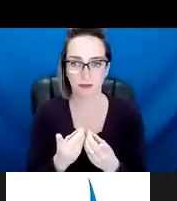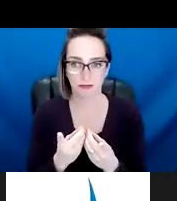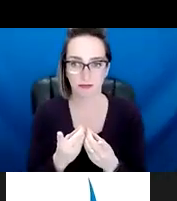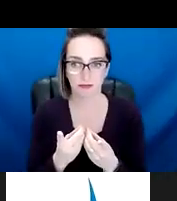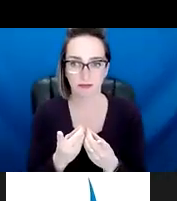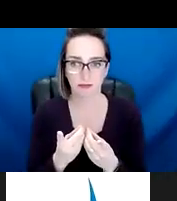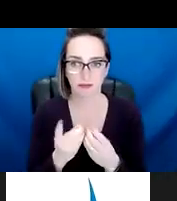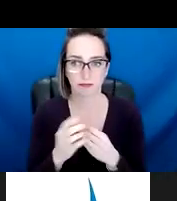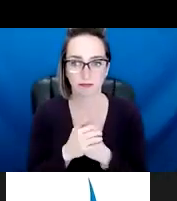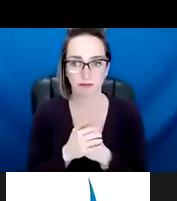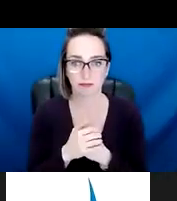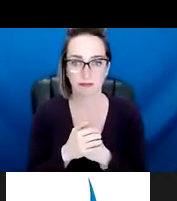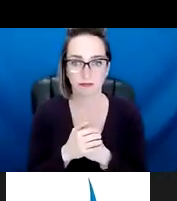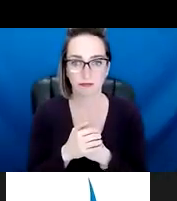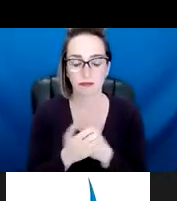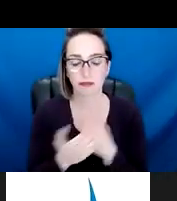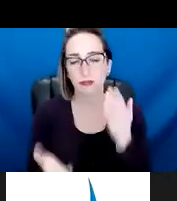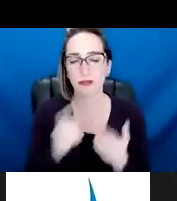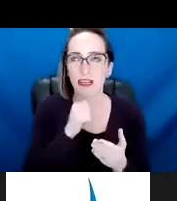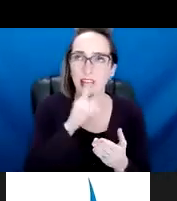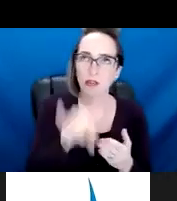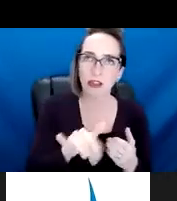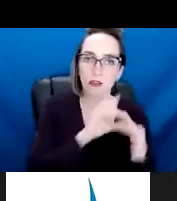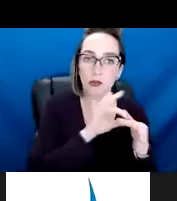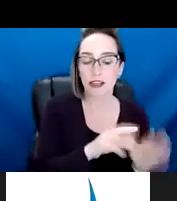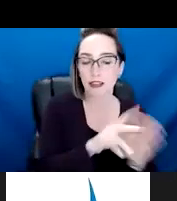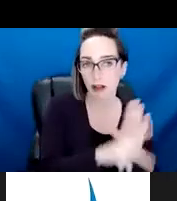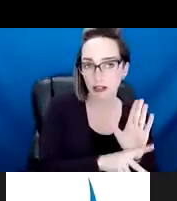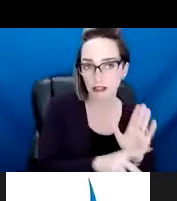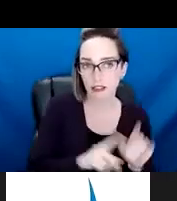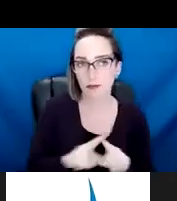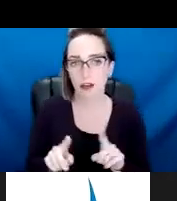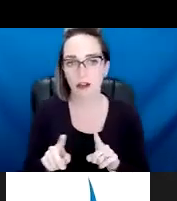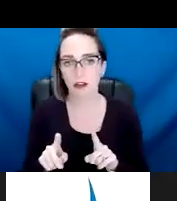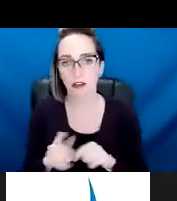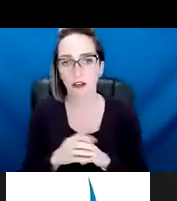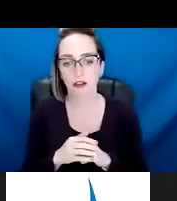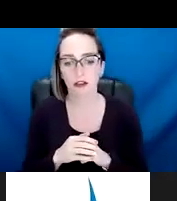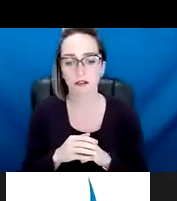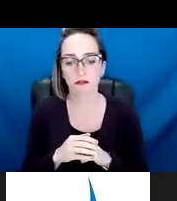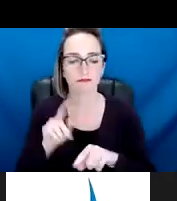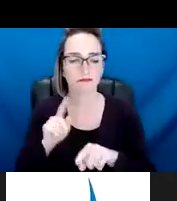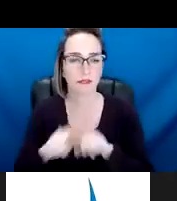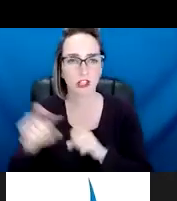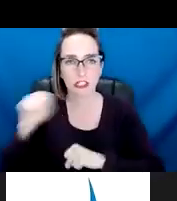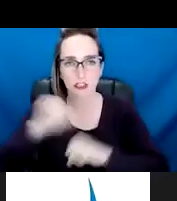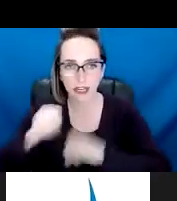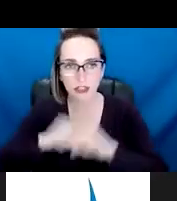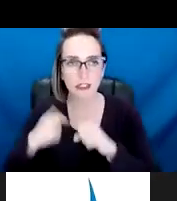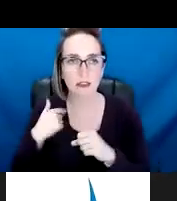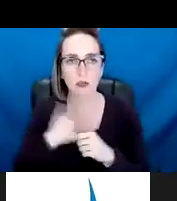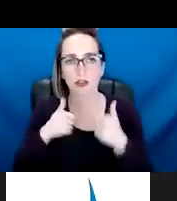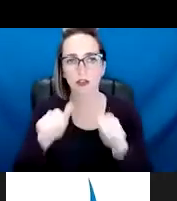maybe don't specifically touch on policy, but some different ways that we are trying to